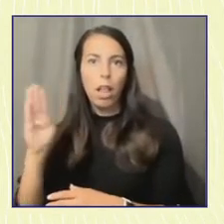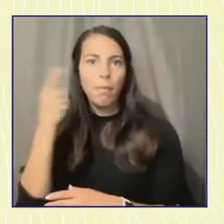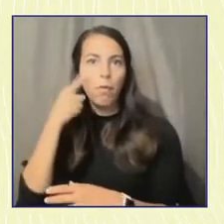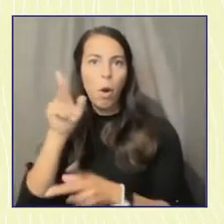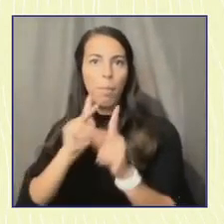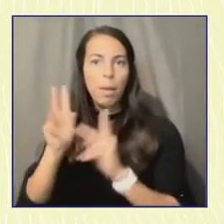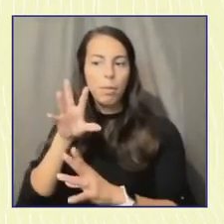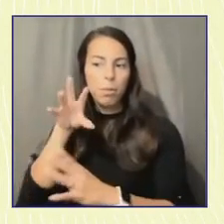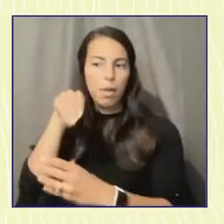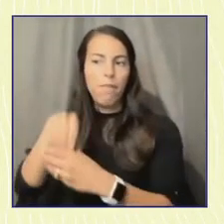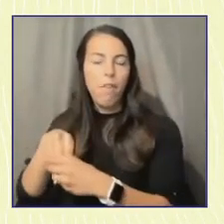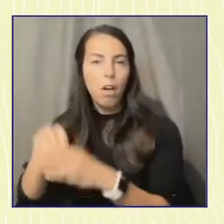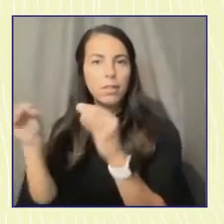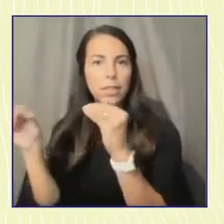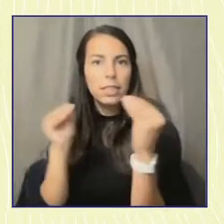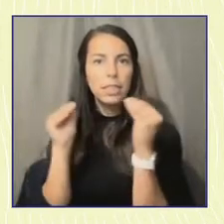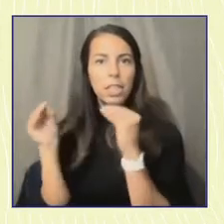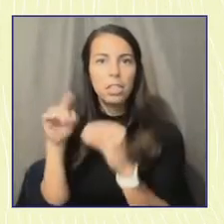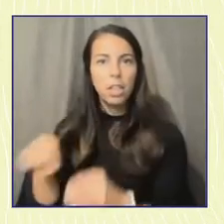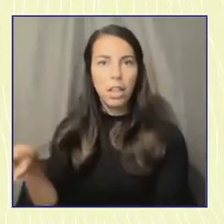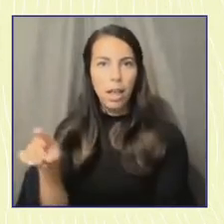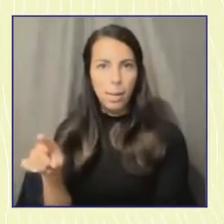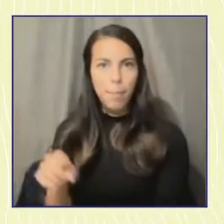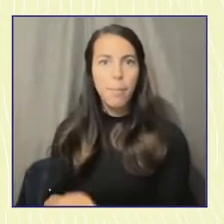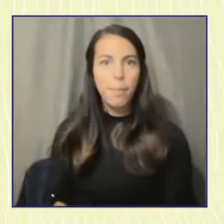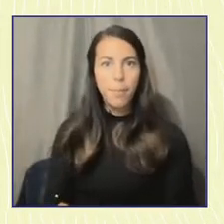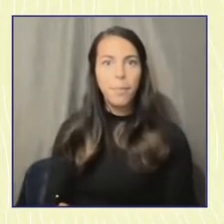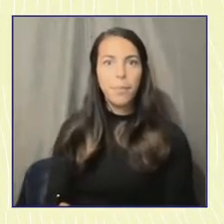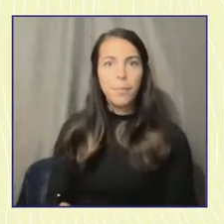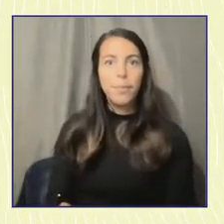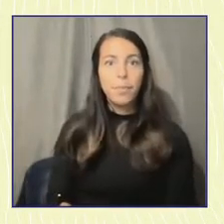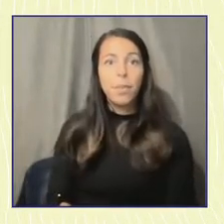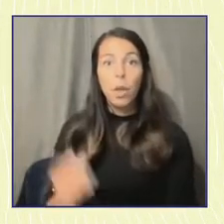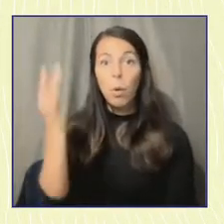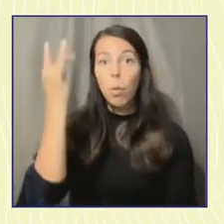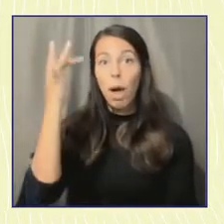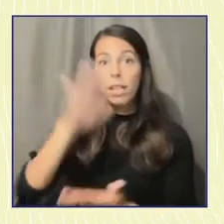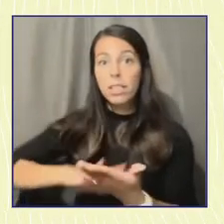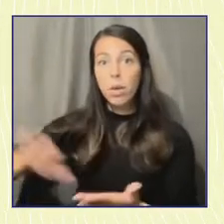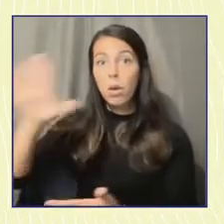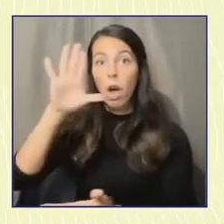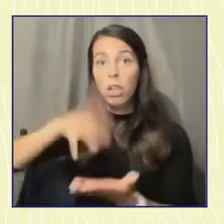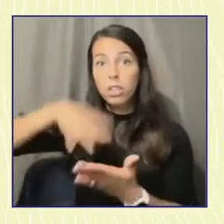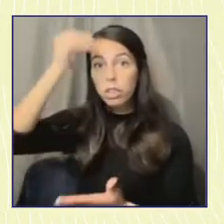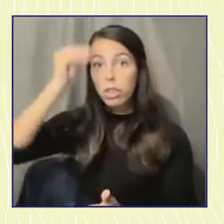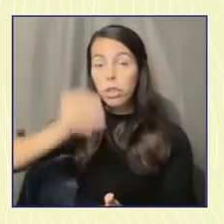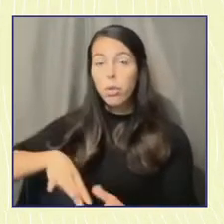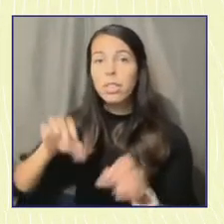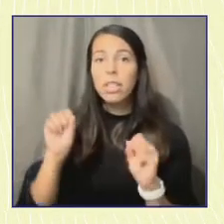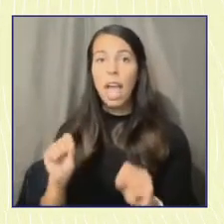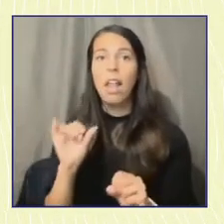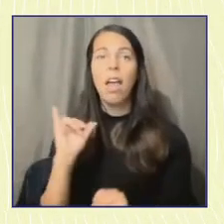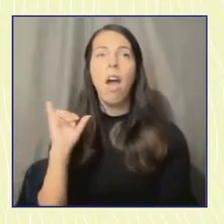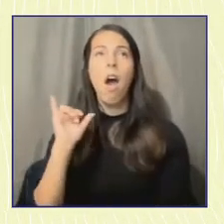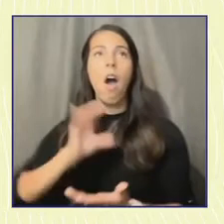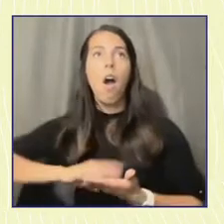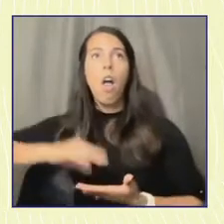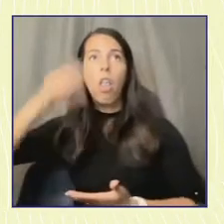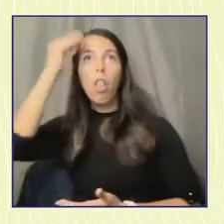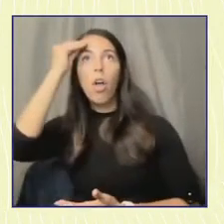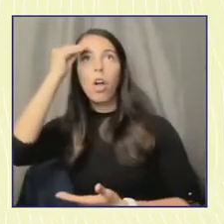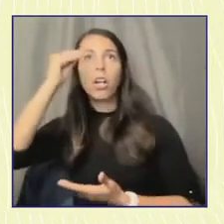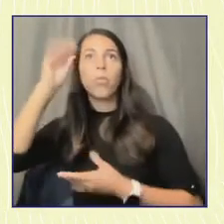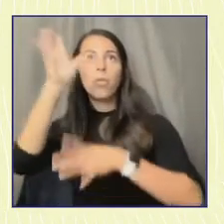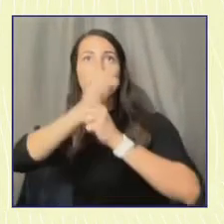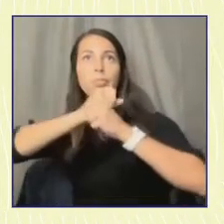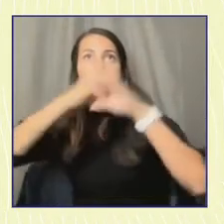college students can get a flavor for what it's like to be an active citizen. I also want to say that